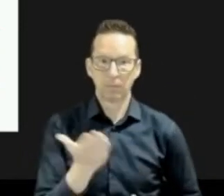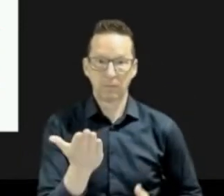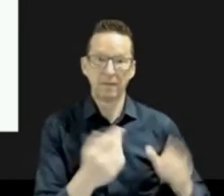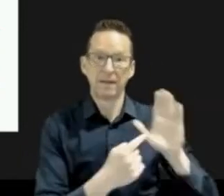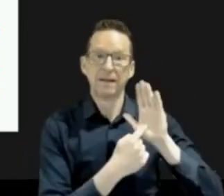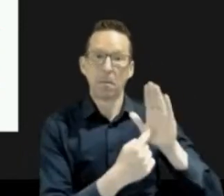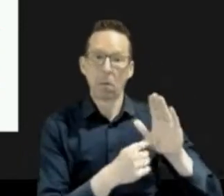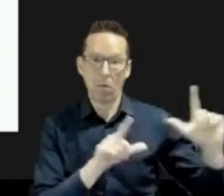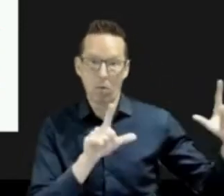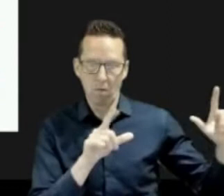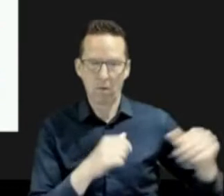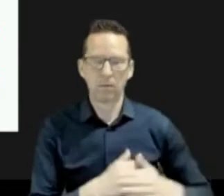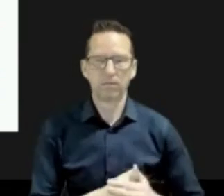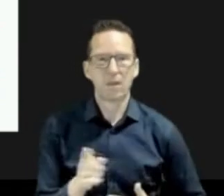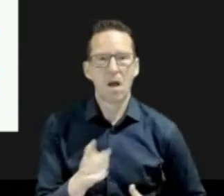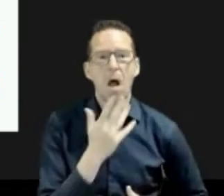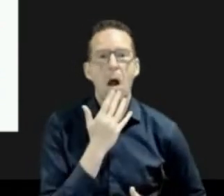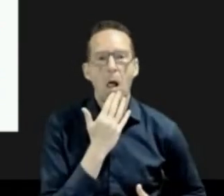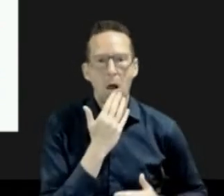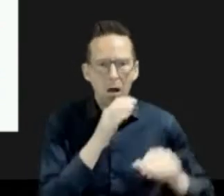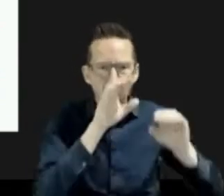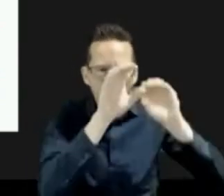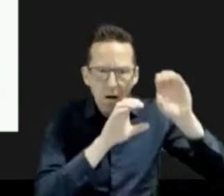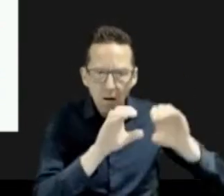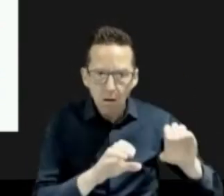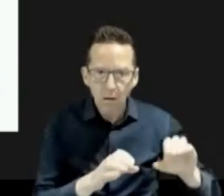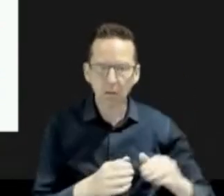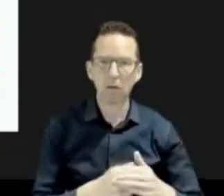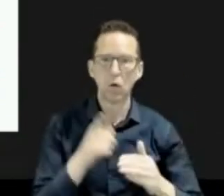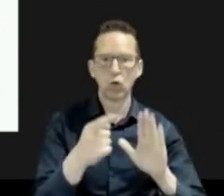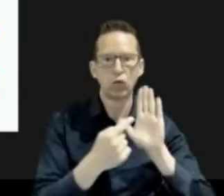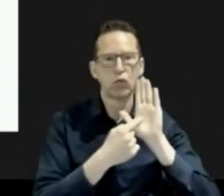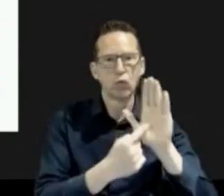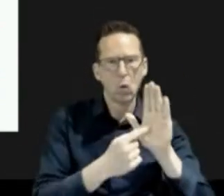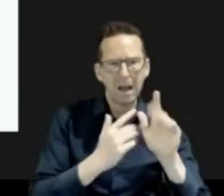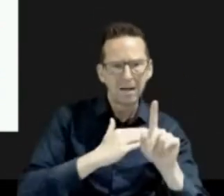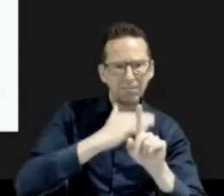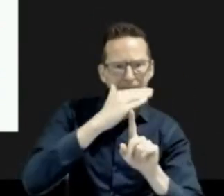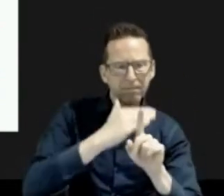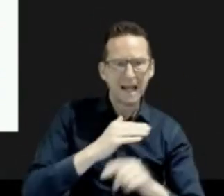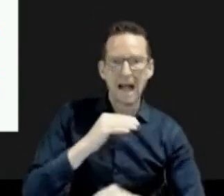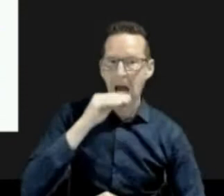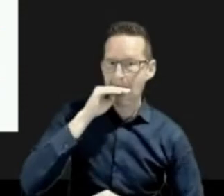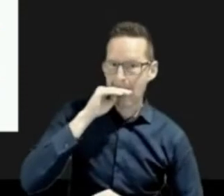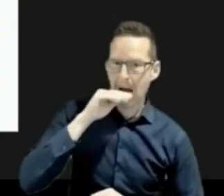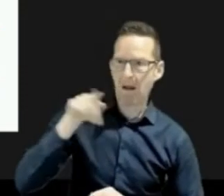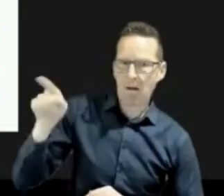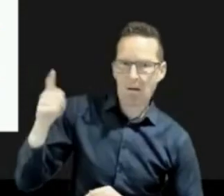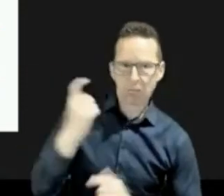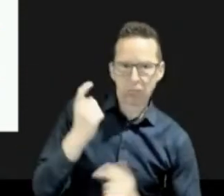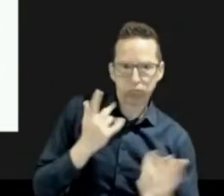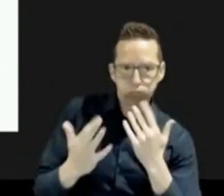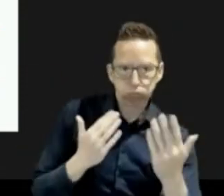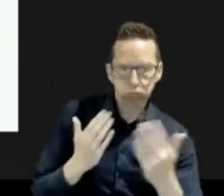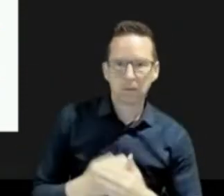tiered risk based graphic that indicates the level of risk and impacts to be expected. This was issued three days before heat